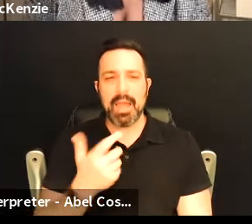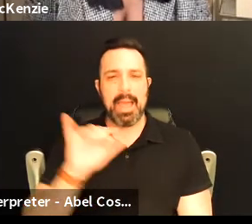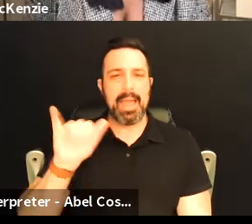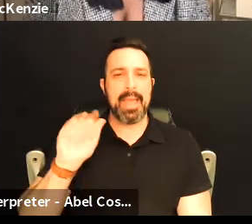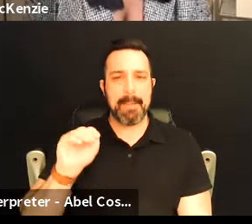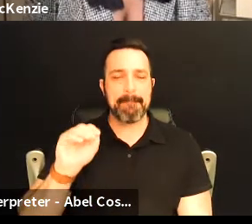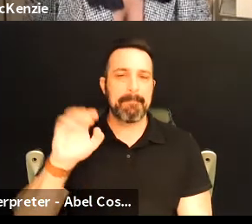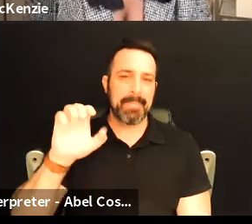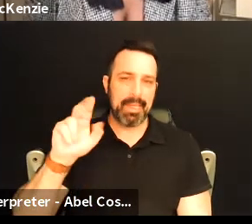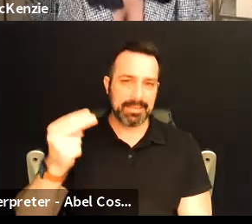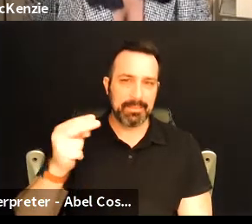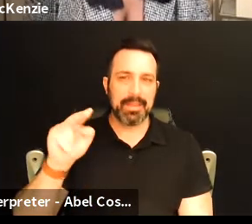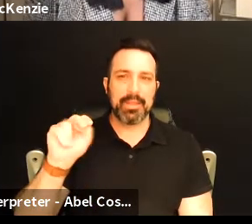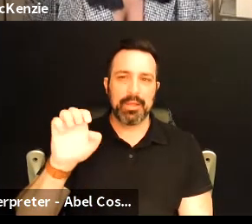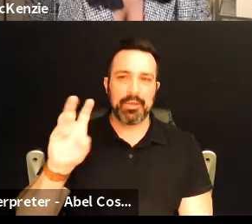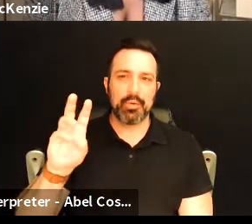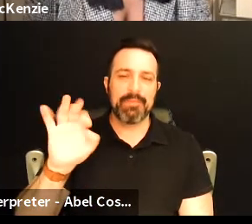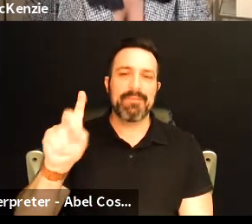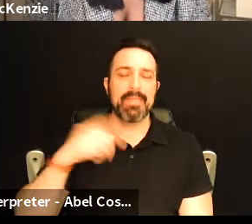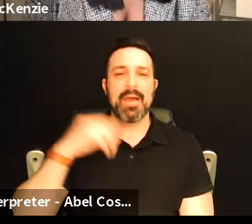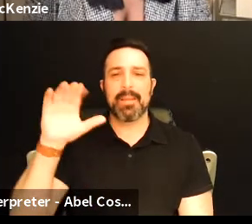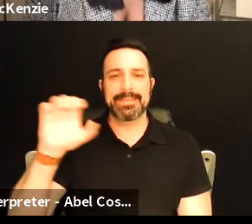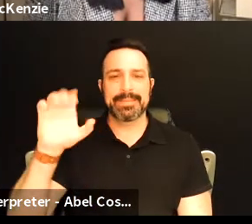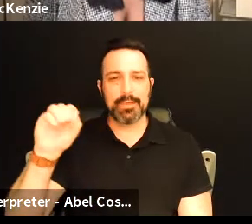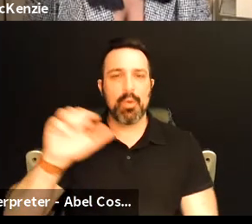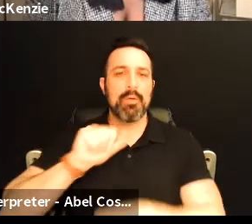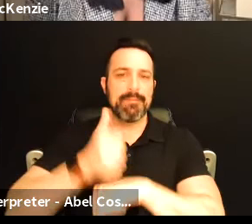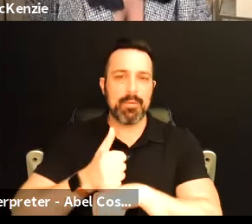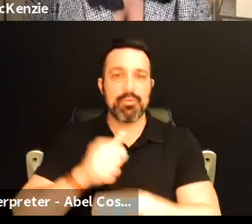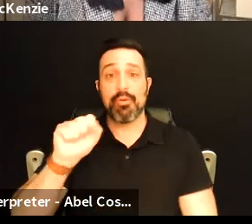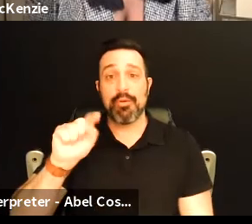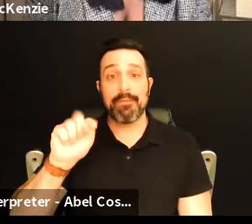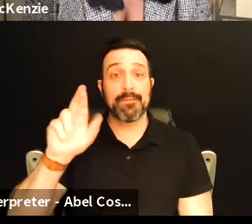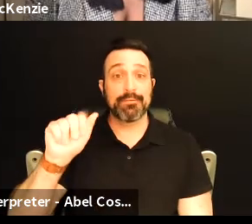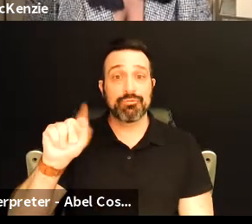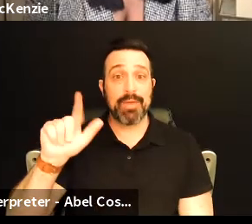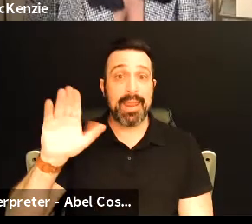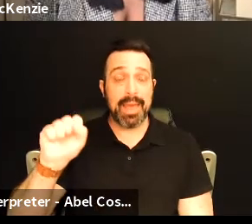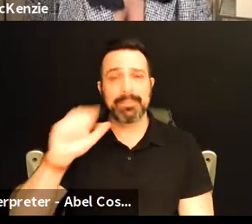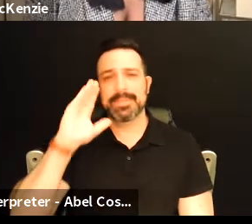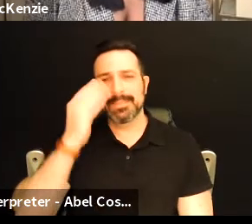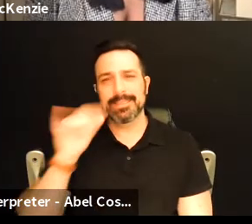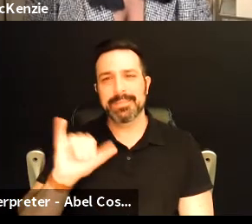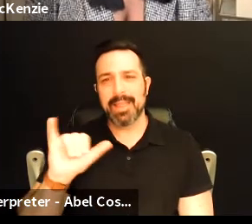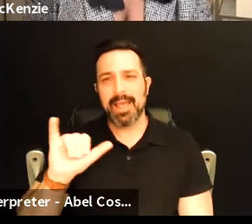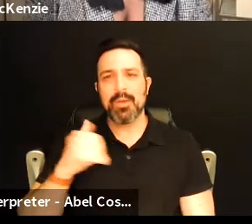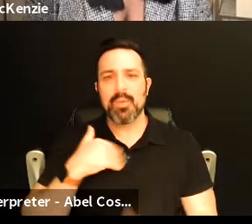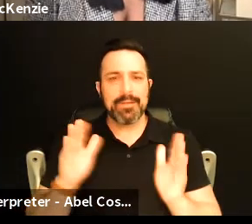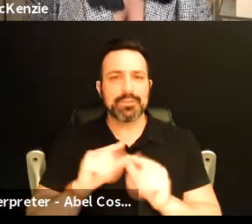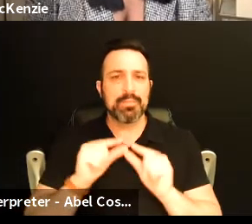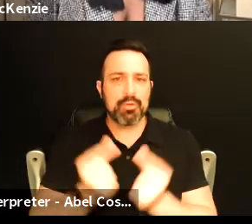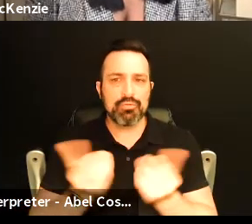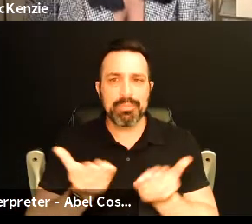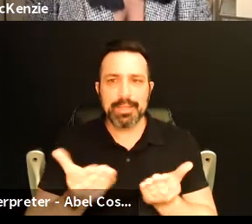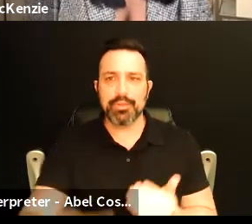Elizabeth Neufeld and I am the CEO and founder of Strat Labs it looks like we have a small group here